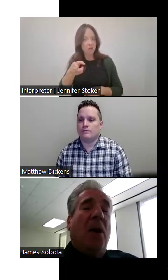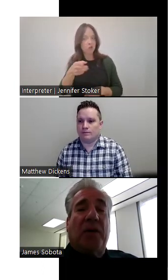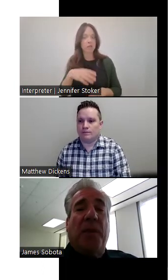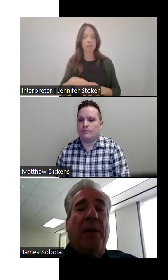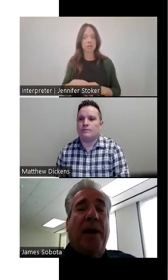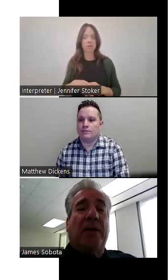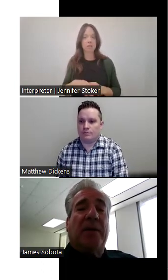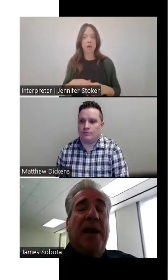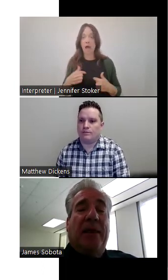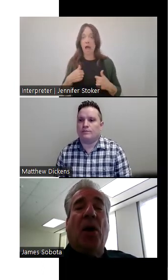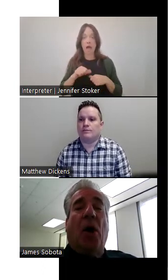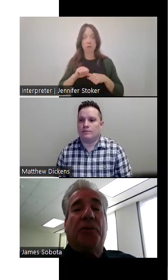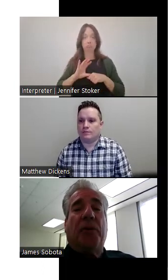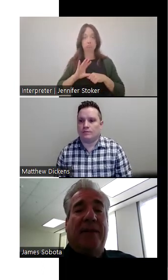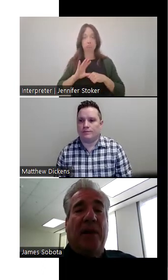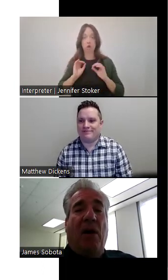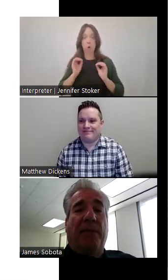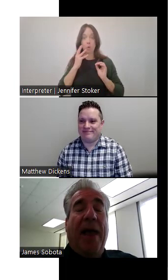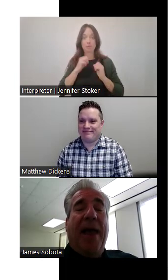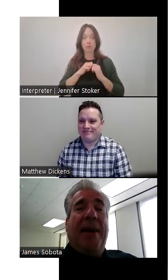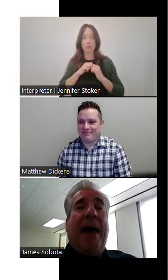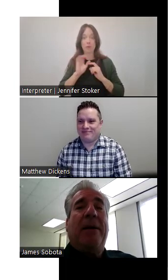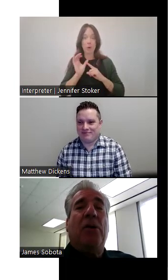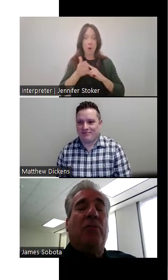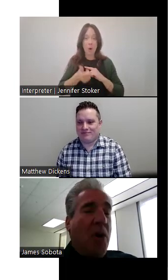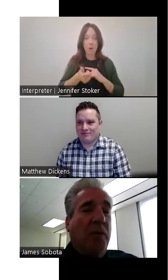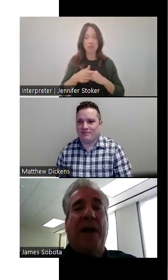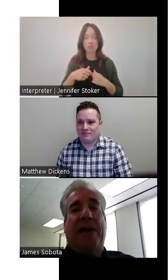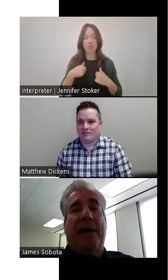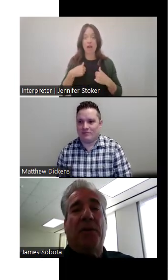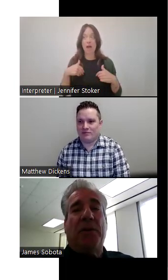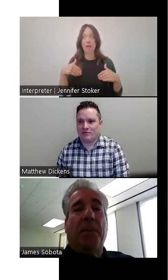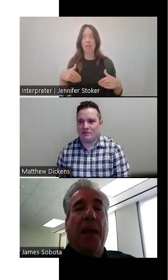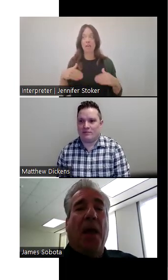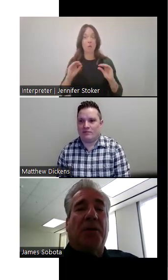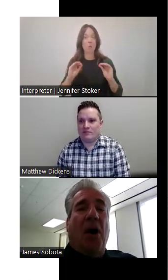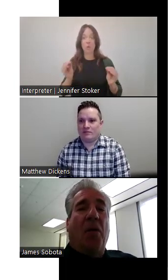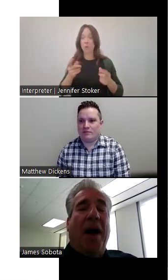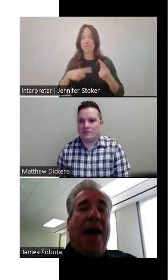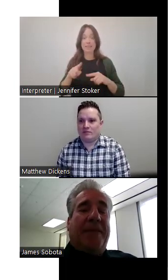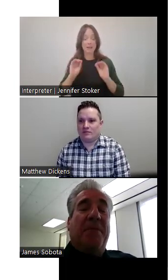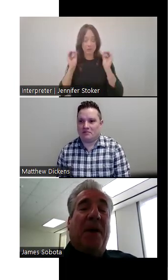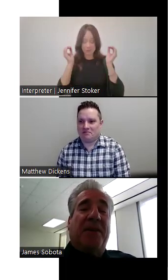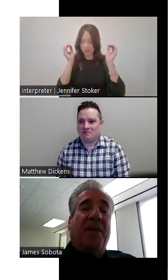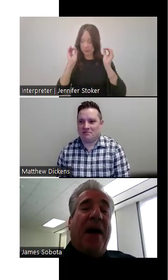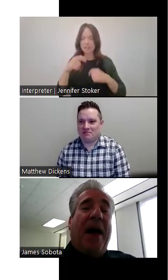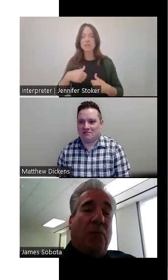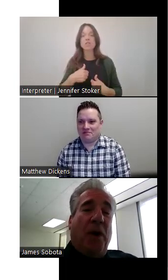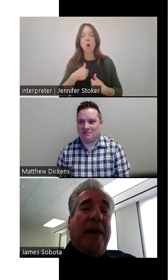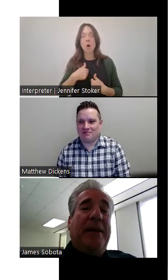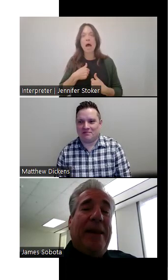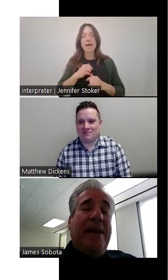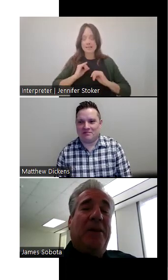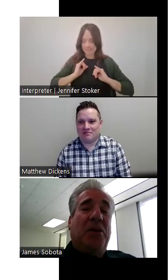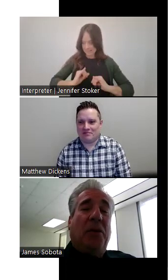had no experience in the culture itself and I knew no sign language. So I said to myself, I